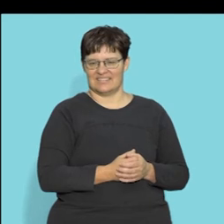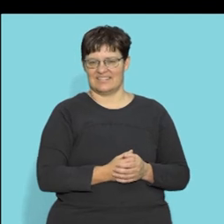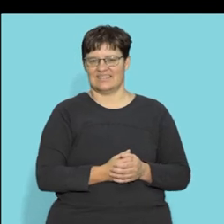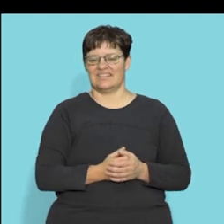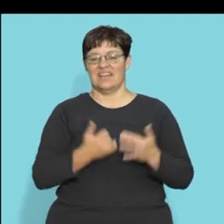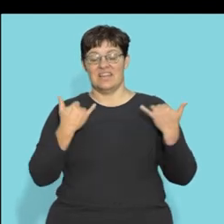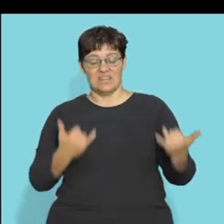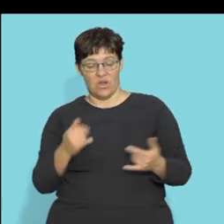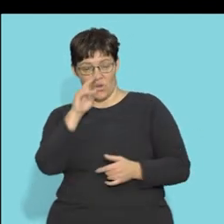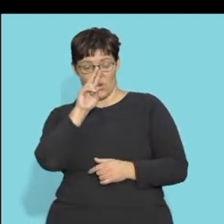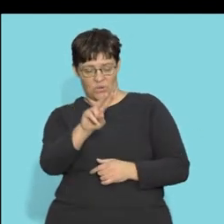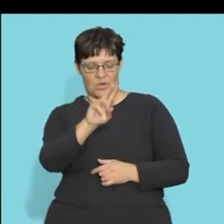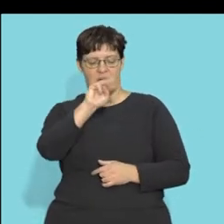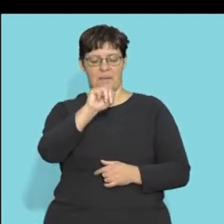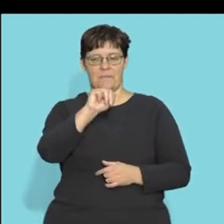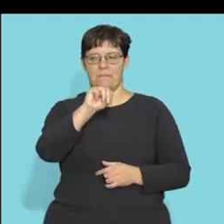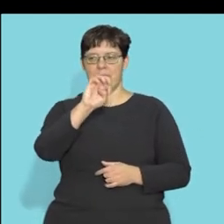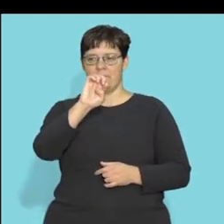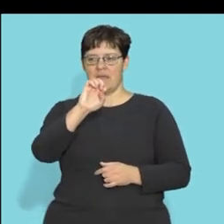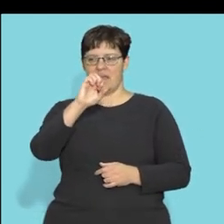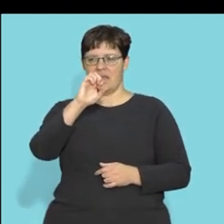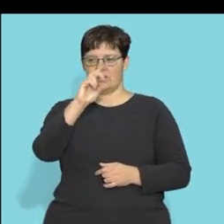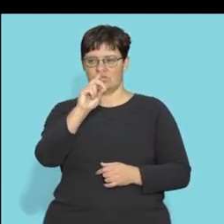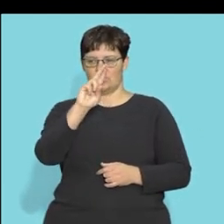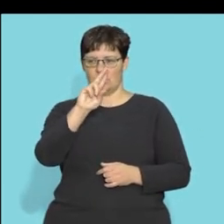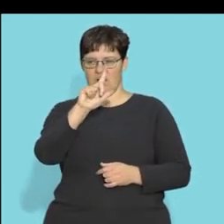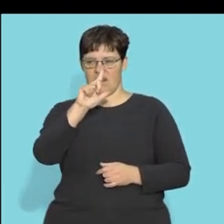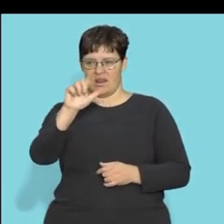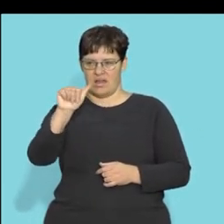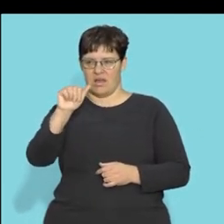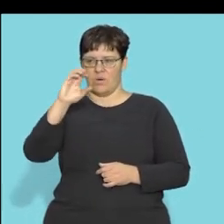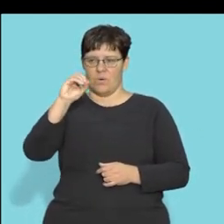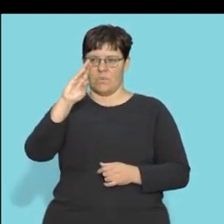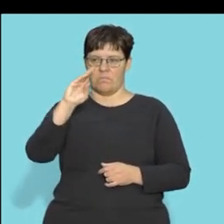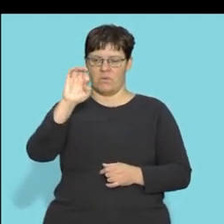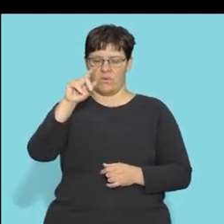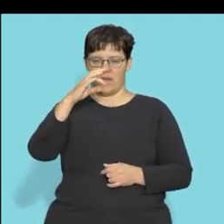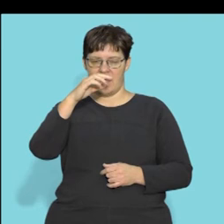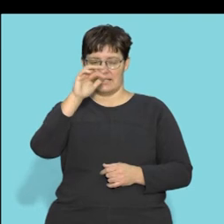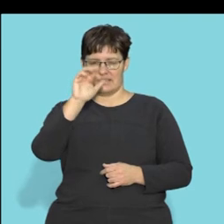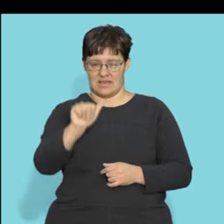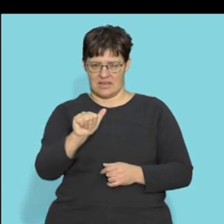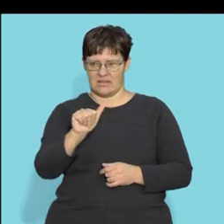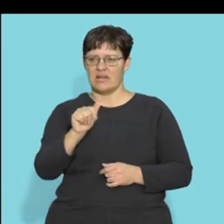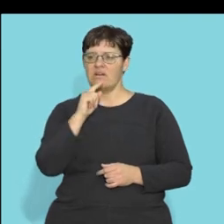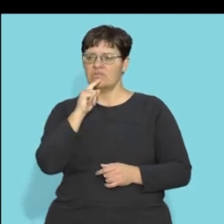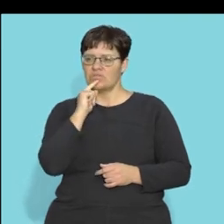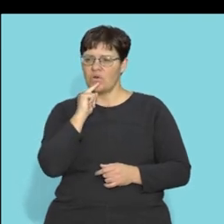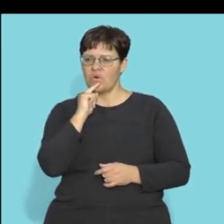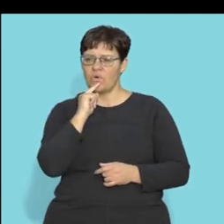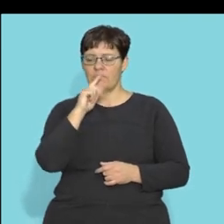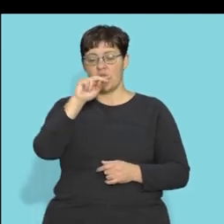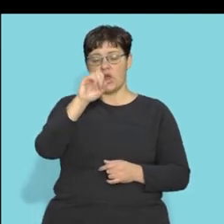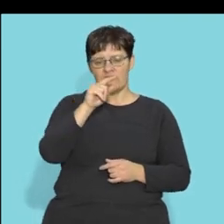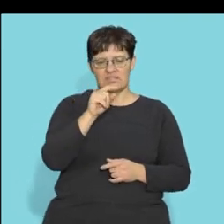so now we're going to look at the medulla oblongata that transfers the nerves impulses between the brain and the spinal